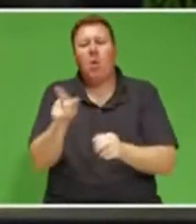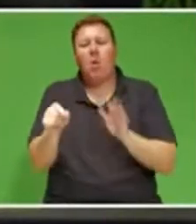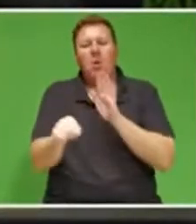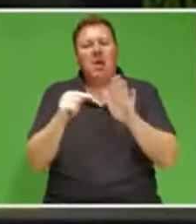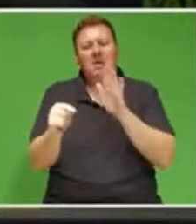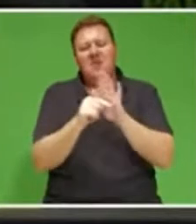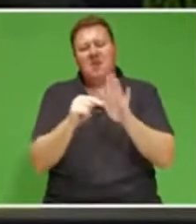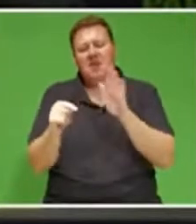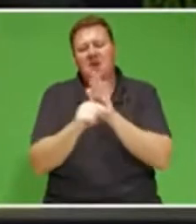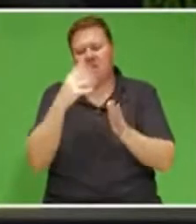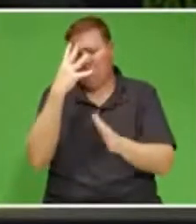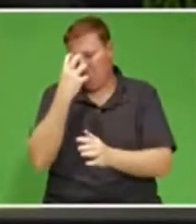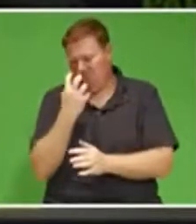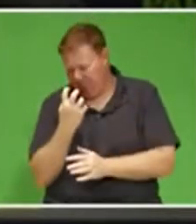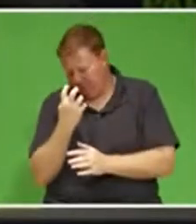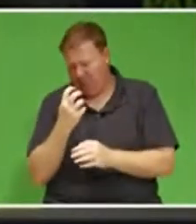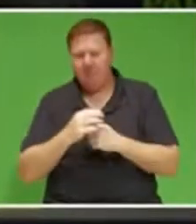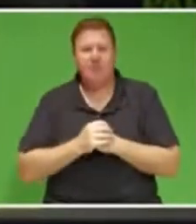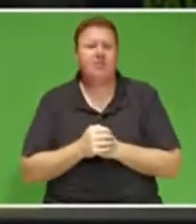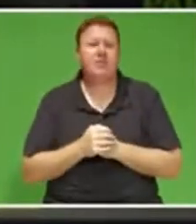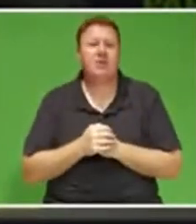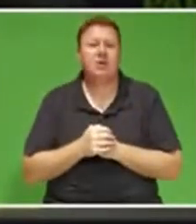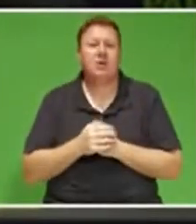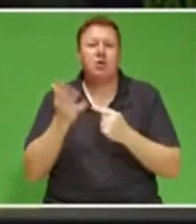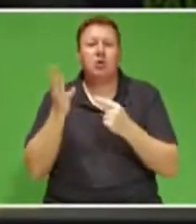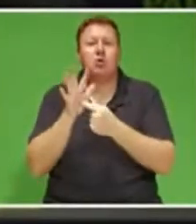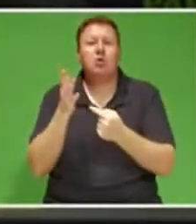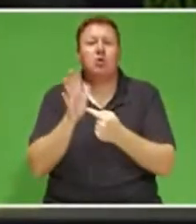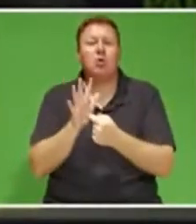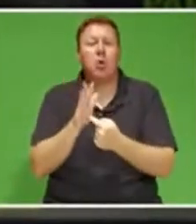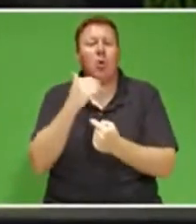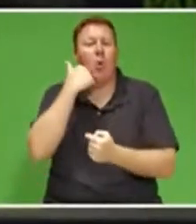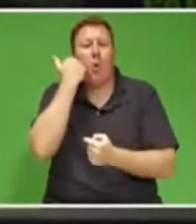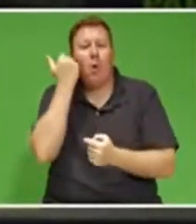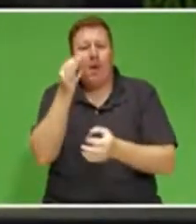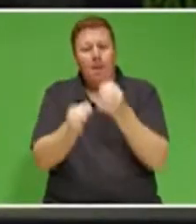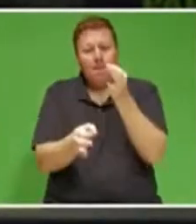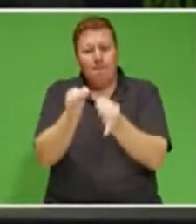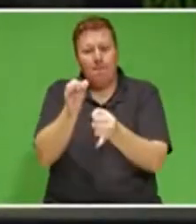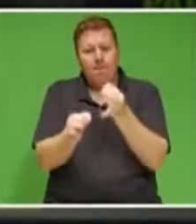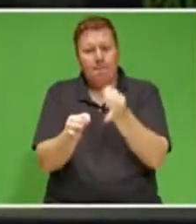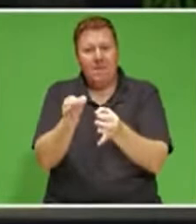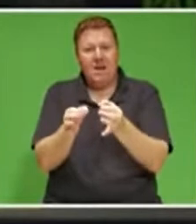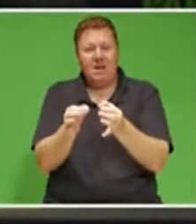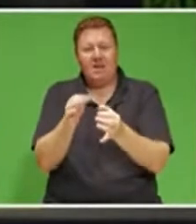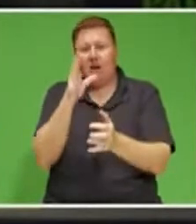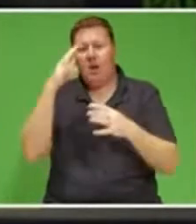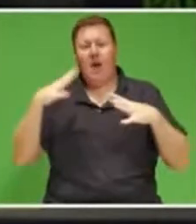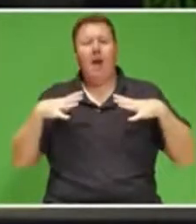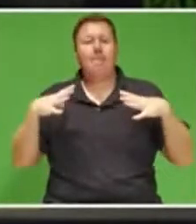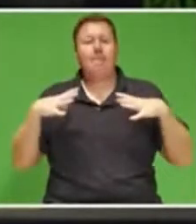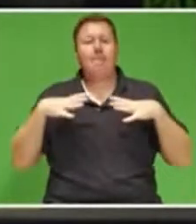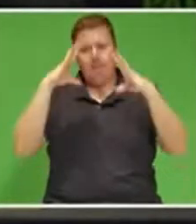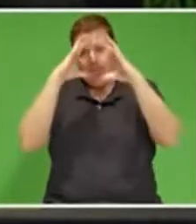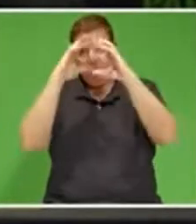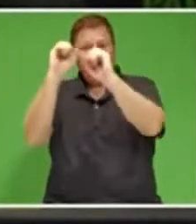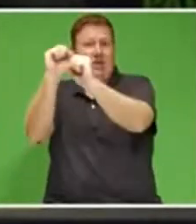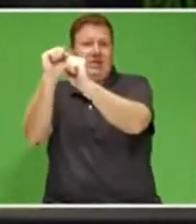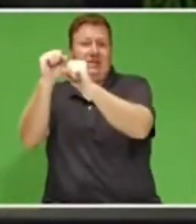They have determined that their political fortunes are best served by depicting